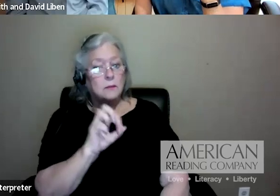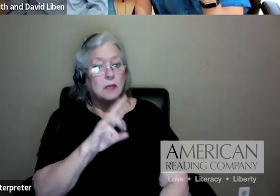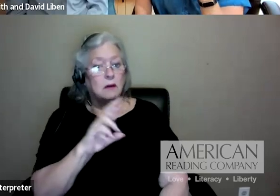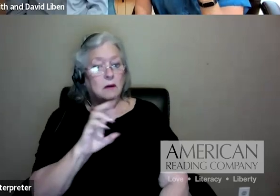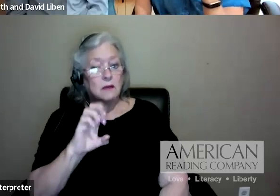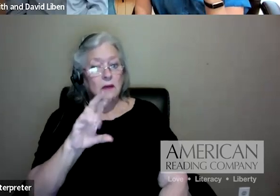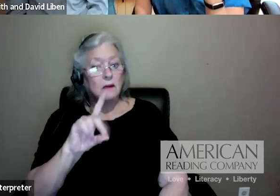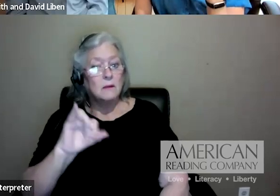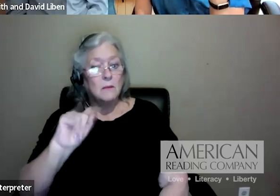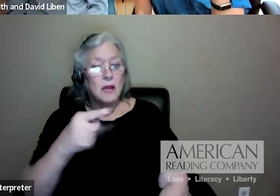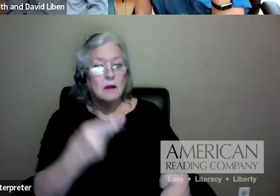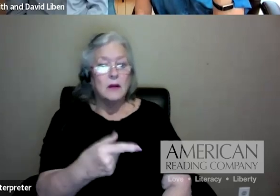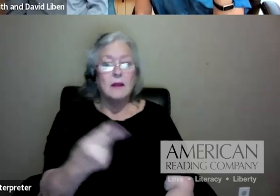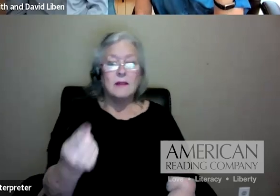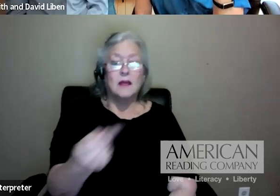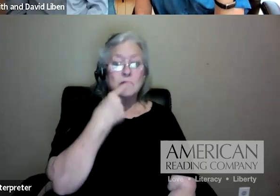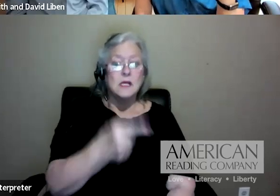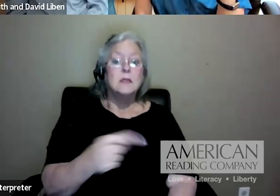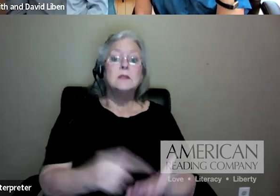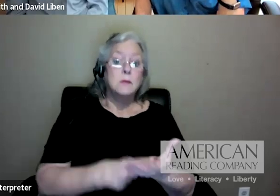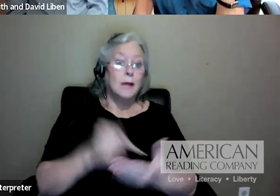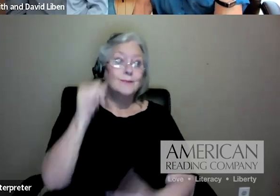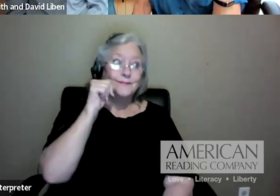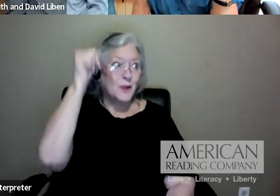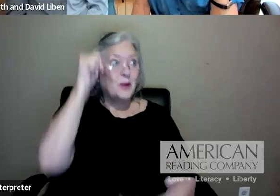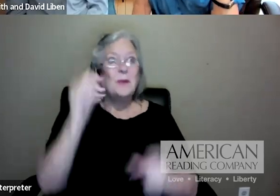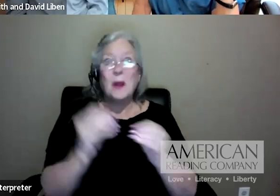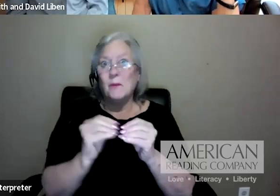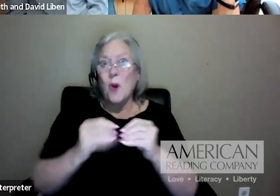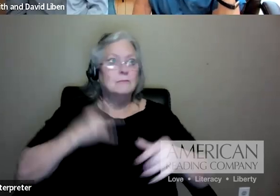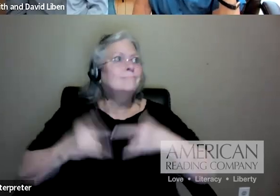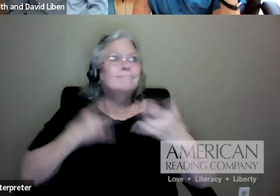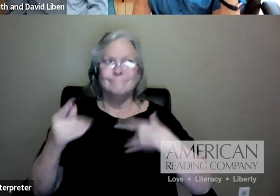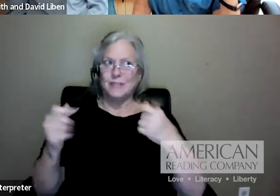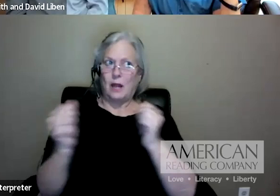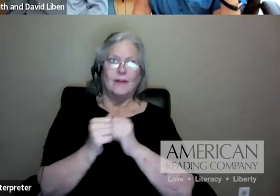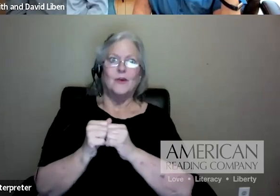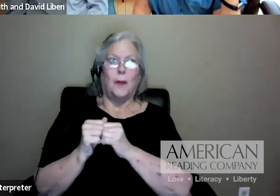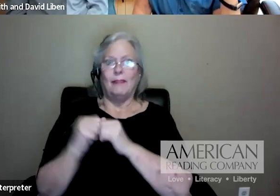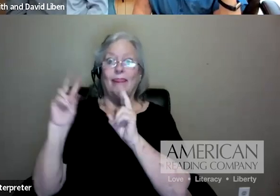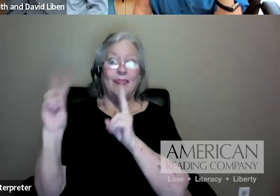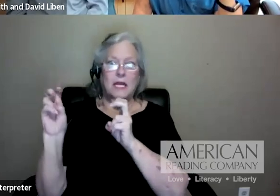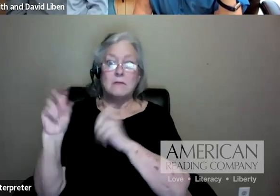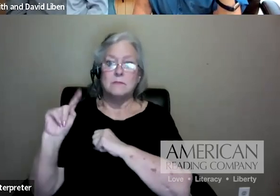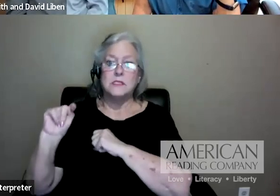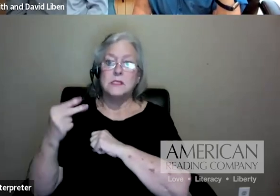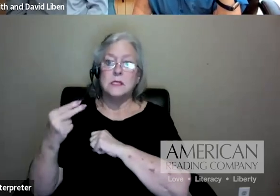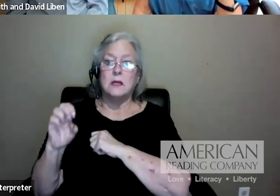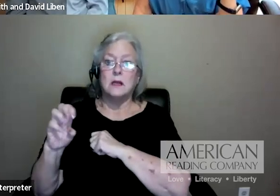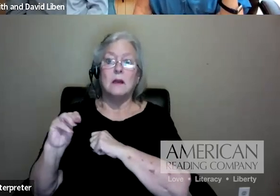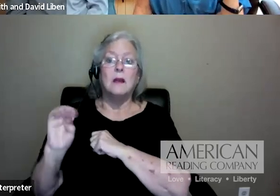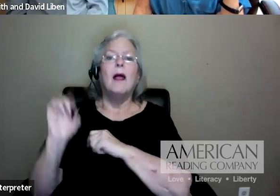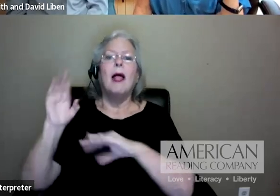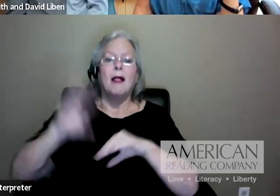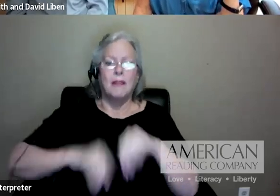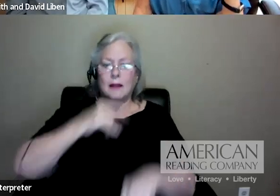be more enthralled with themes than kids. But I also, and Liz touched